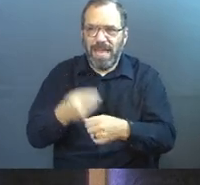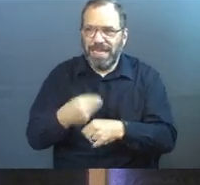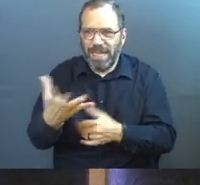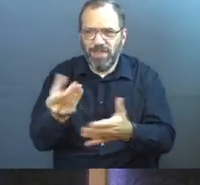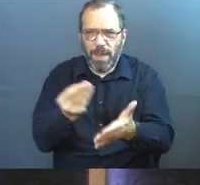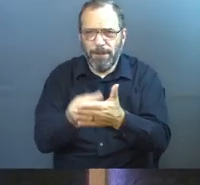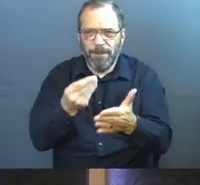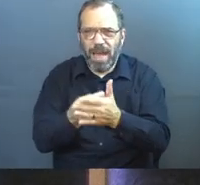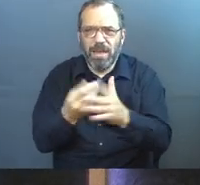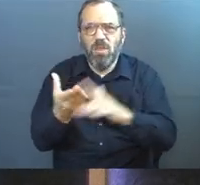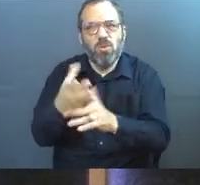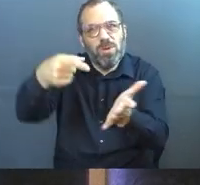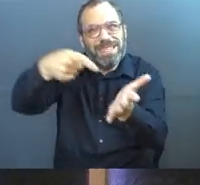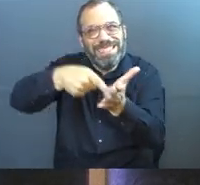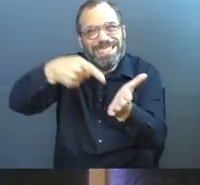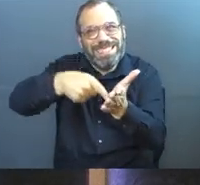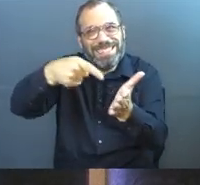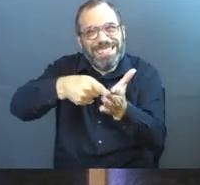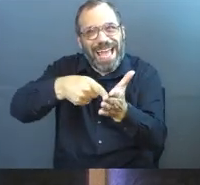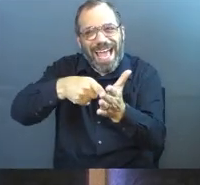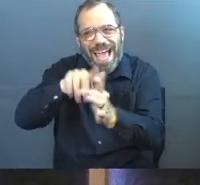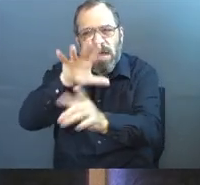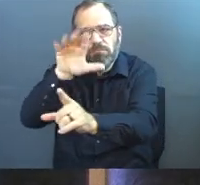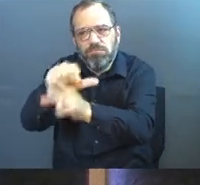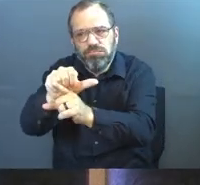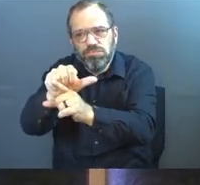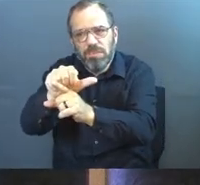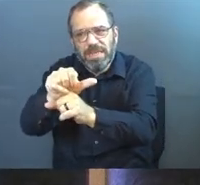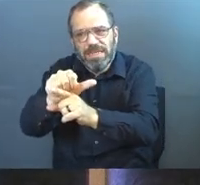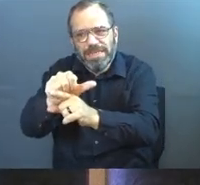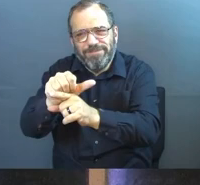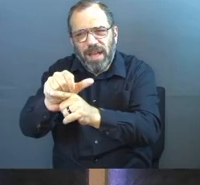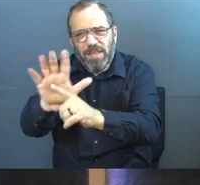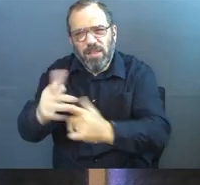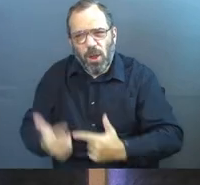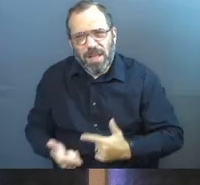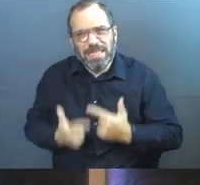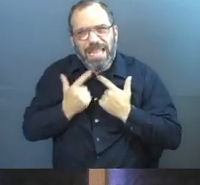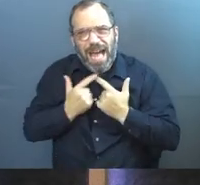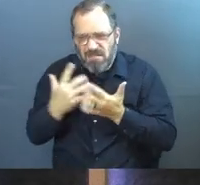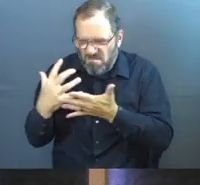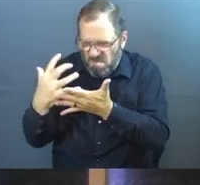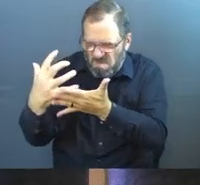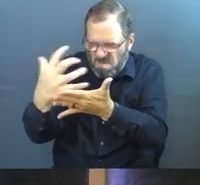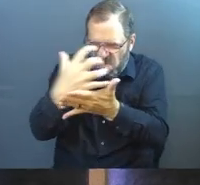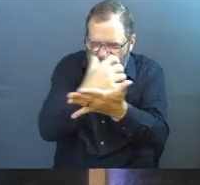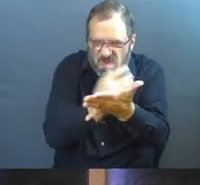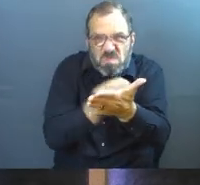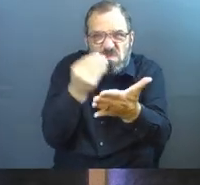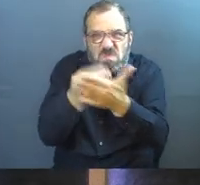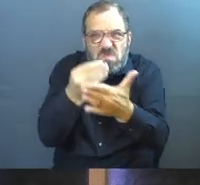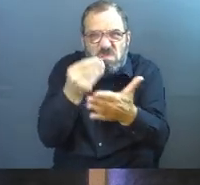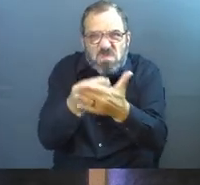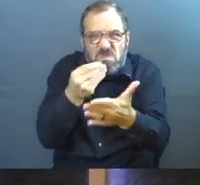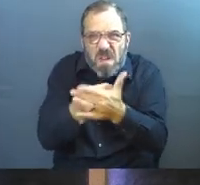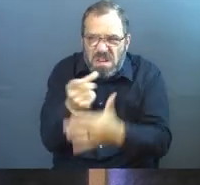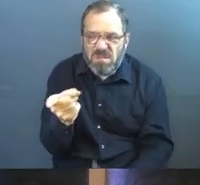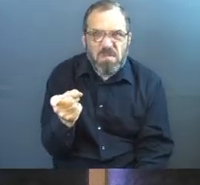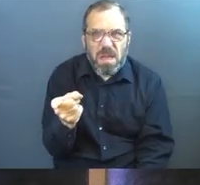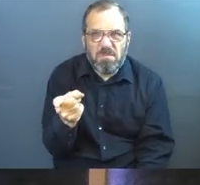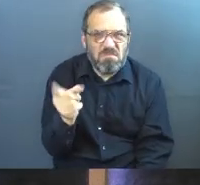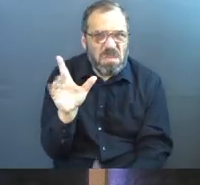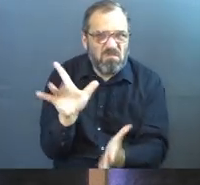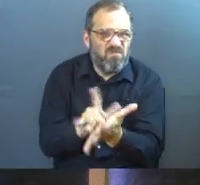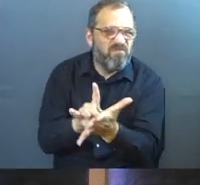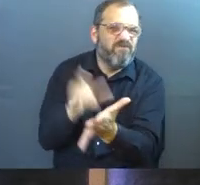money via debt in order to entrap them for as long as humanly possible to squeeze every drop of financial blood out of them